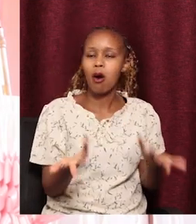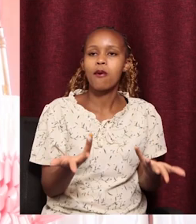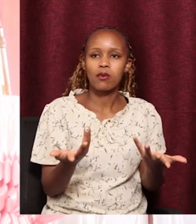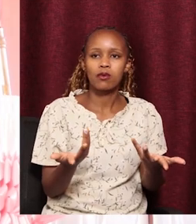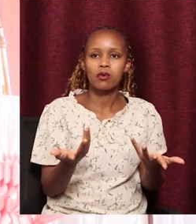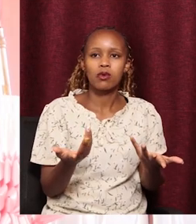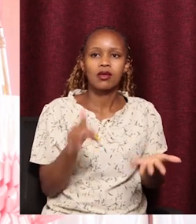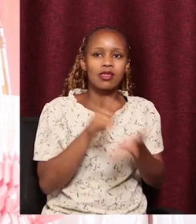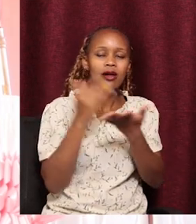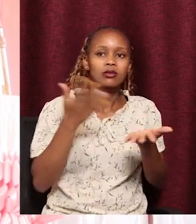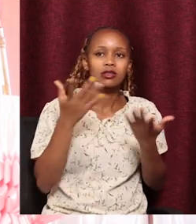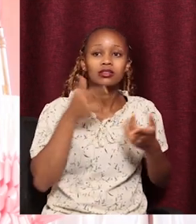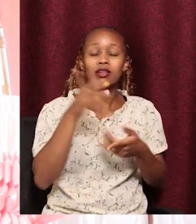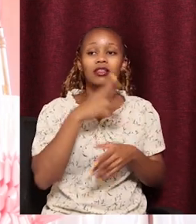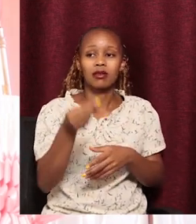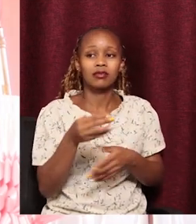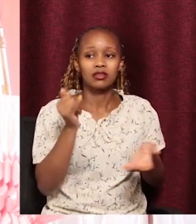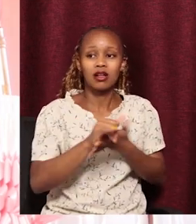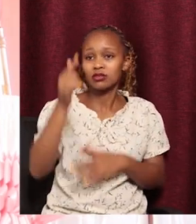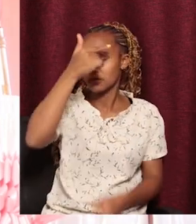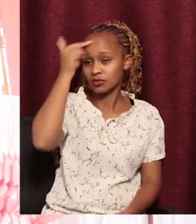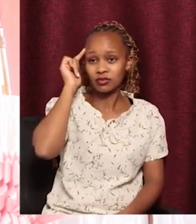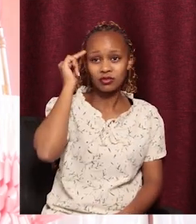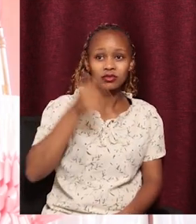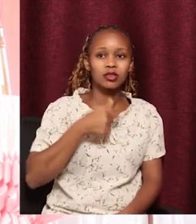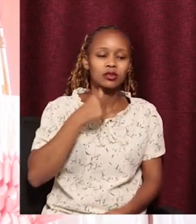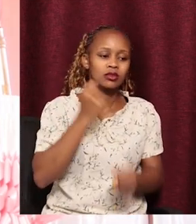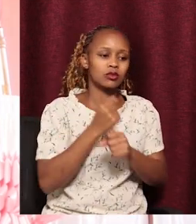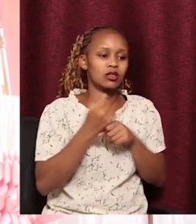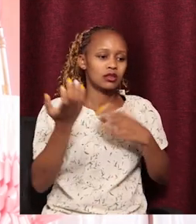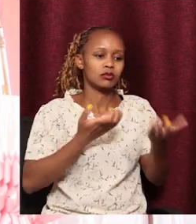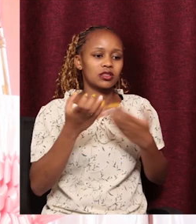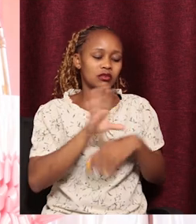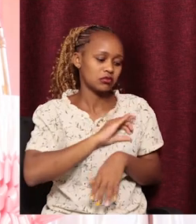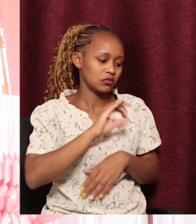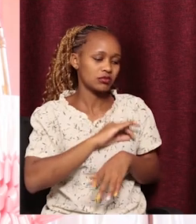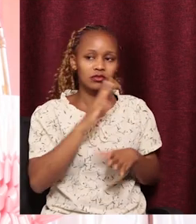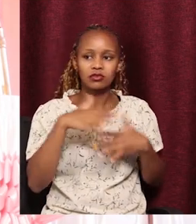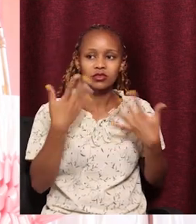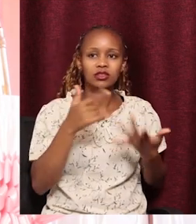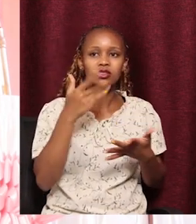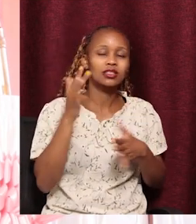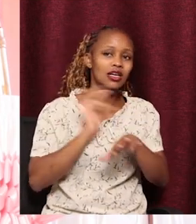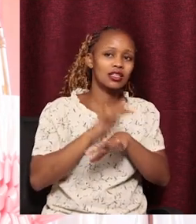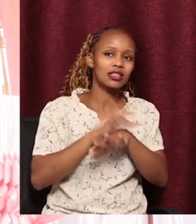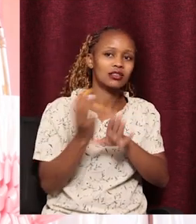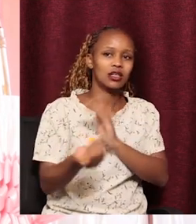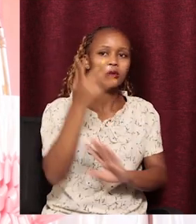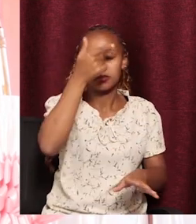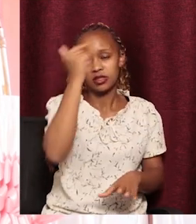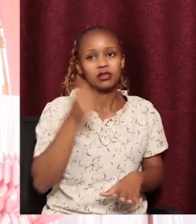how? That is where now you tell them, because I am not doing my business. This is what we said early in the morning.